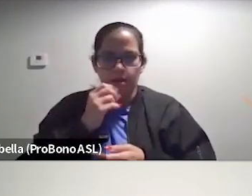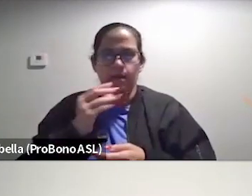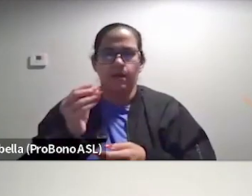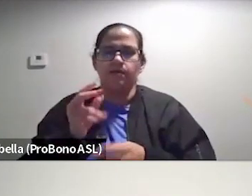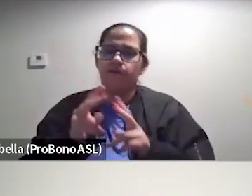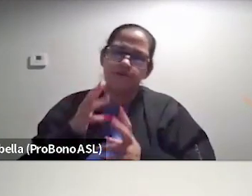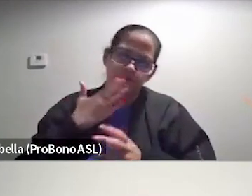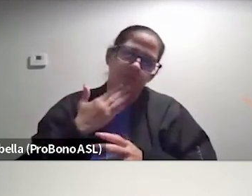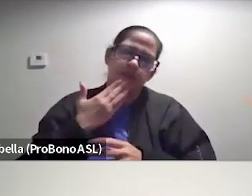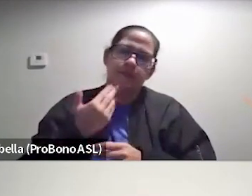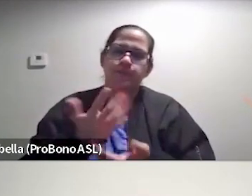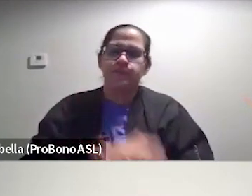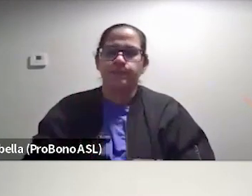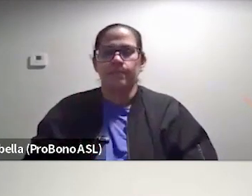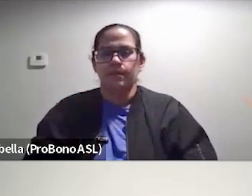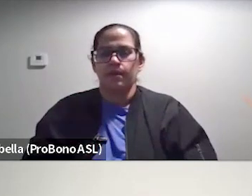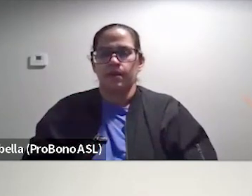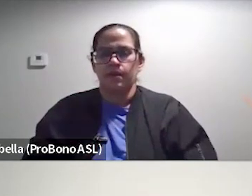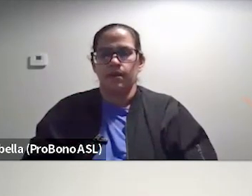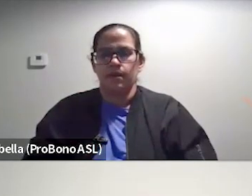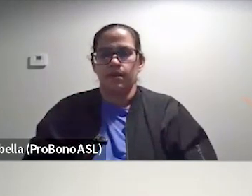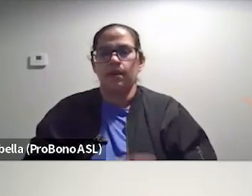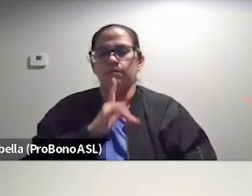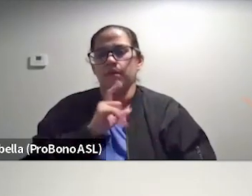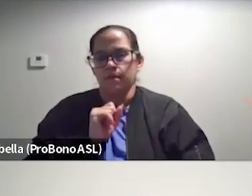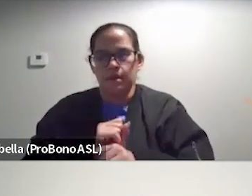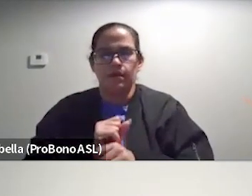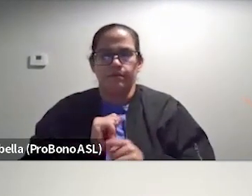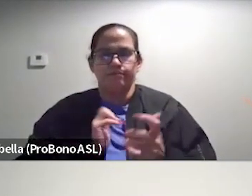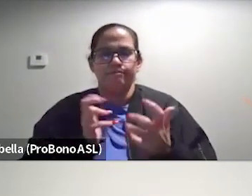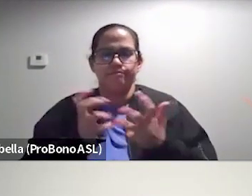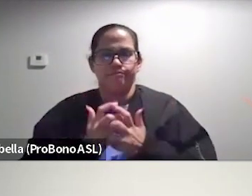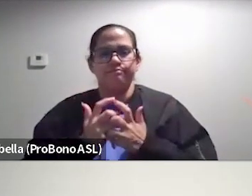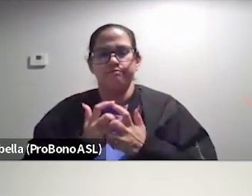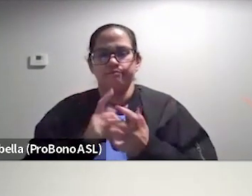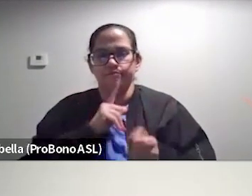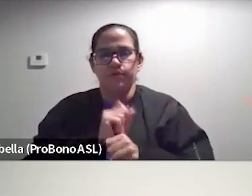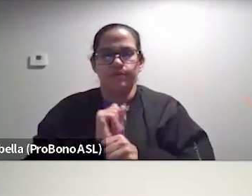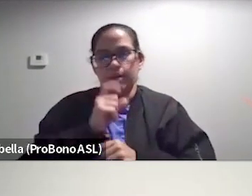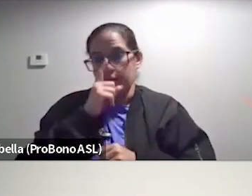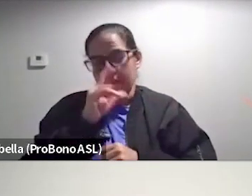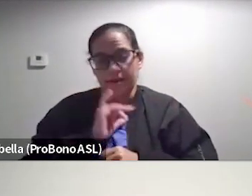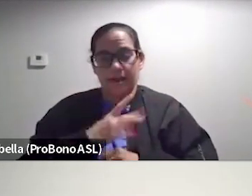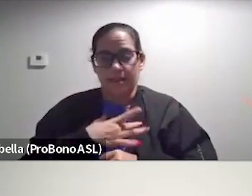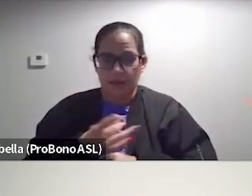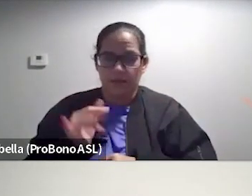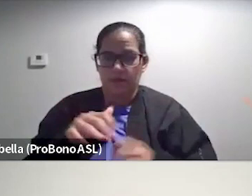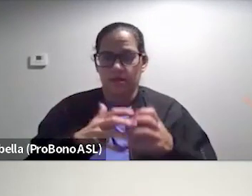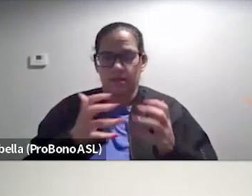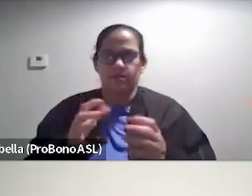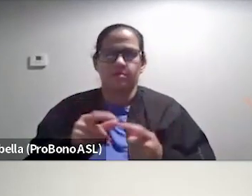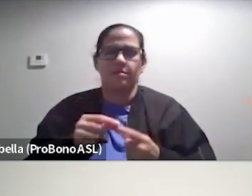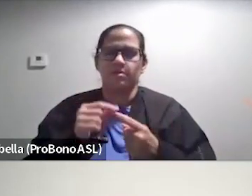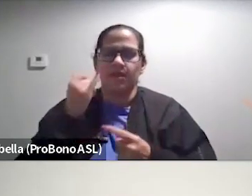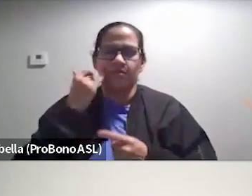sweet. Um, and, and incredibly affirming. And, um, and I like it. I like it a lot, especially